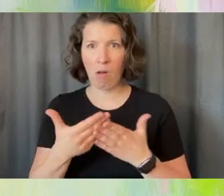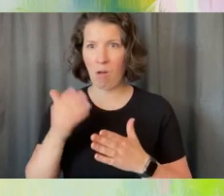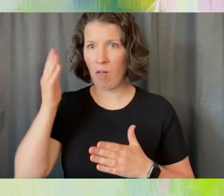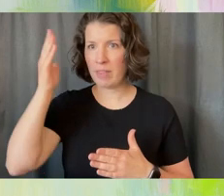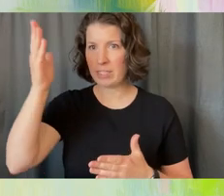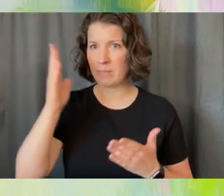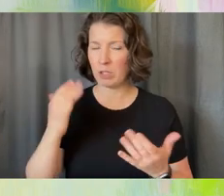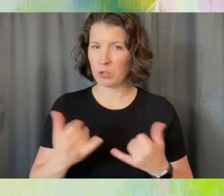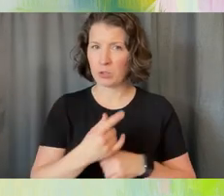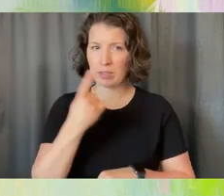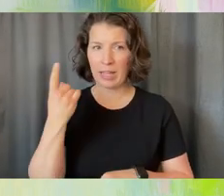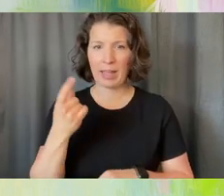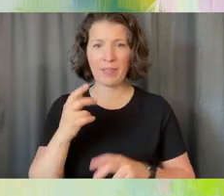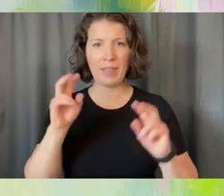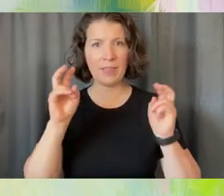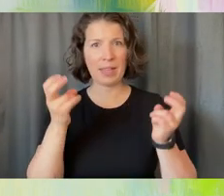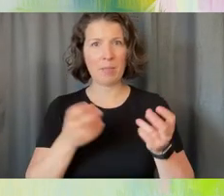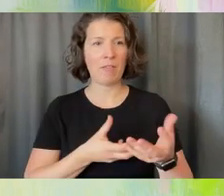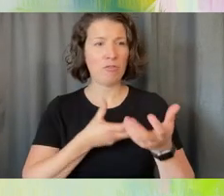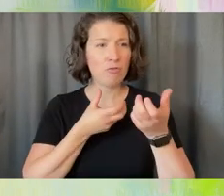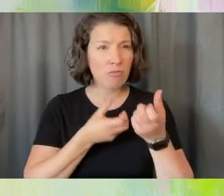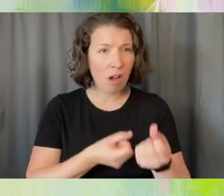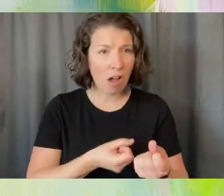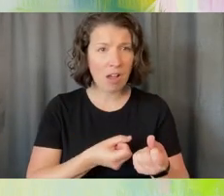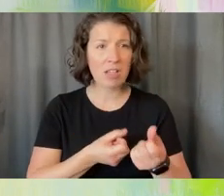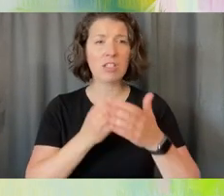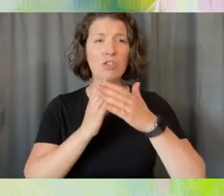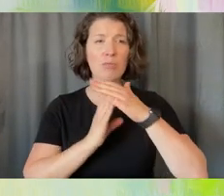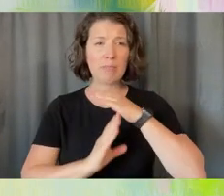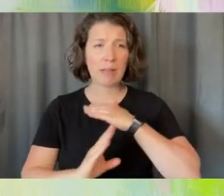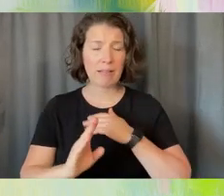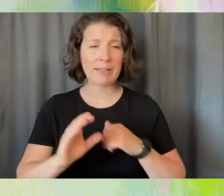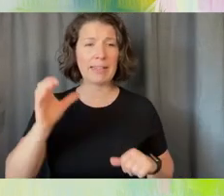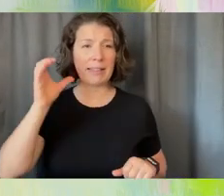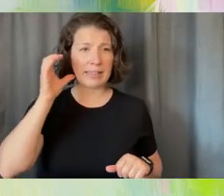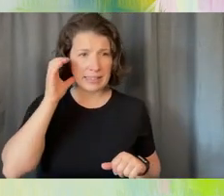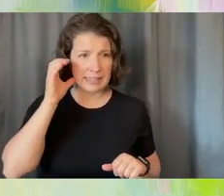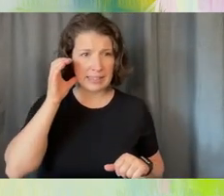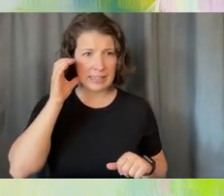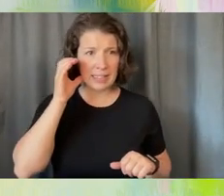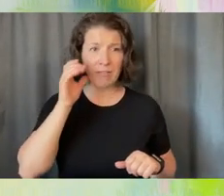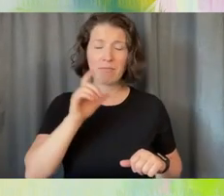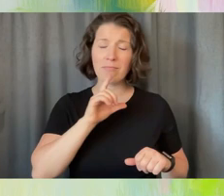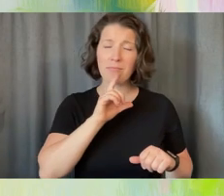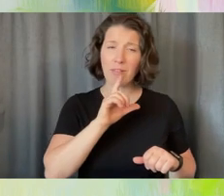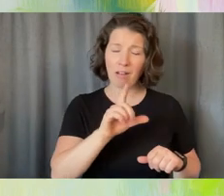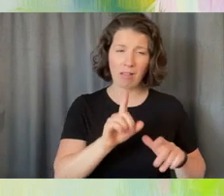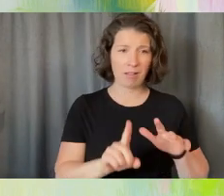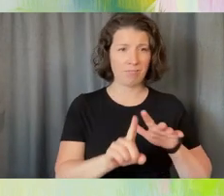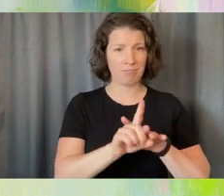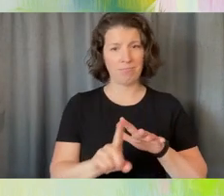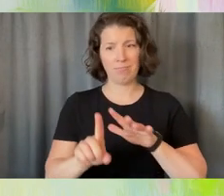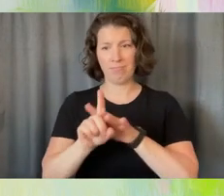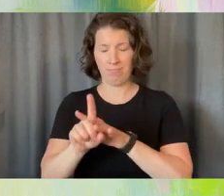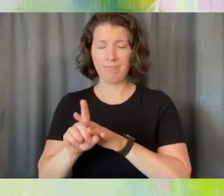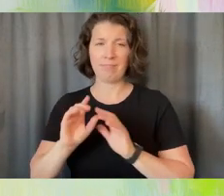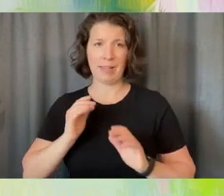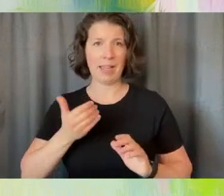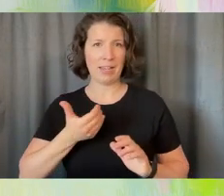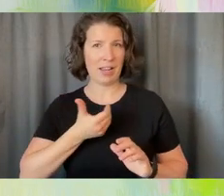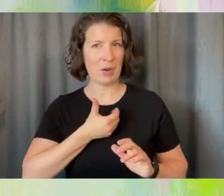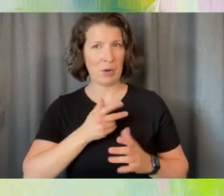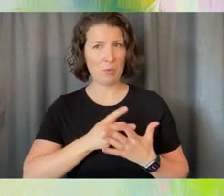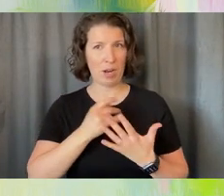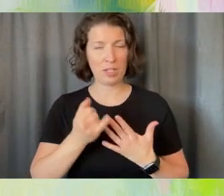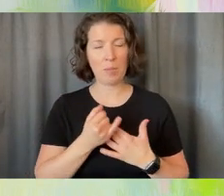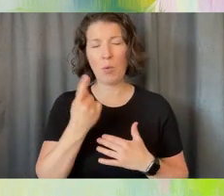trust and humility and listening pull through in our project. But one other theme that I've heard today that we haven't named